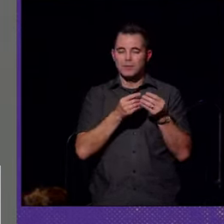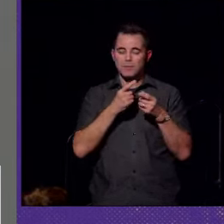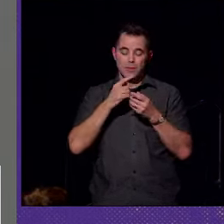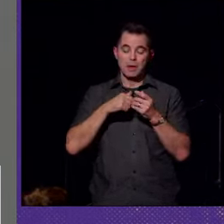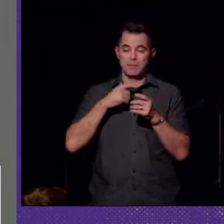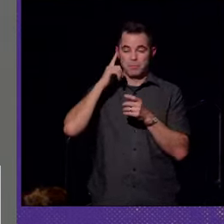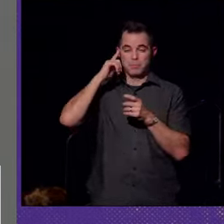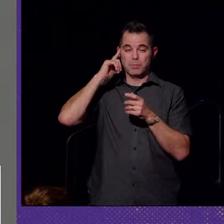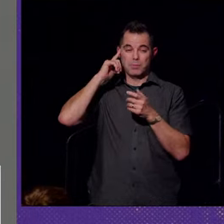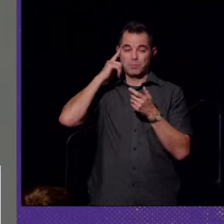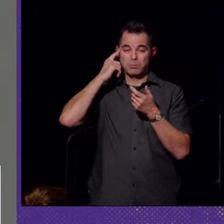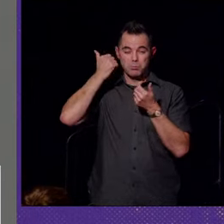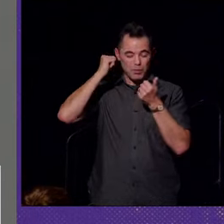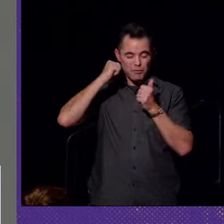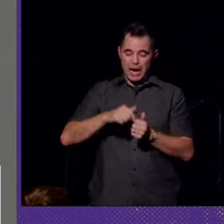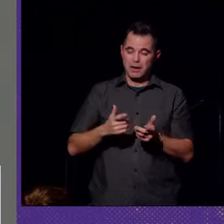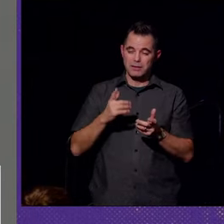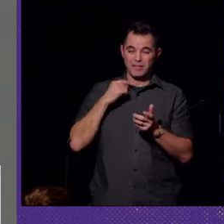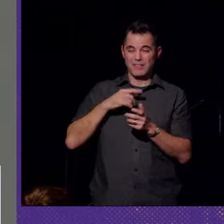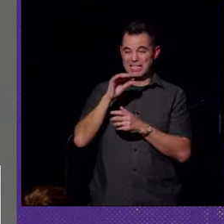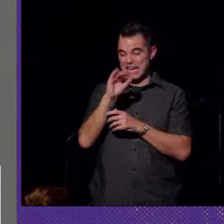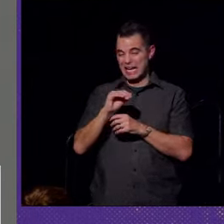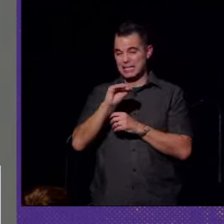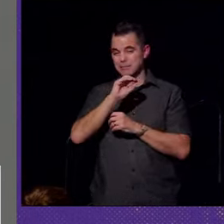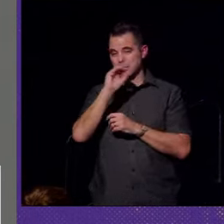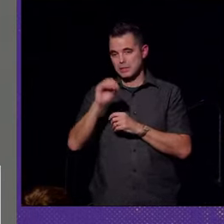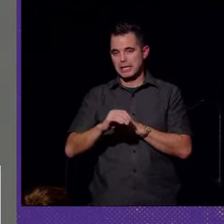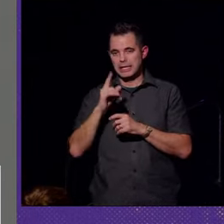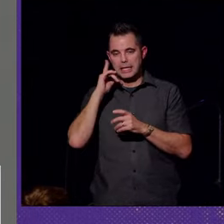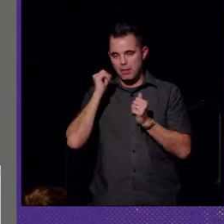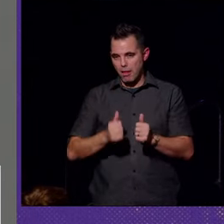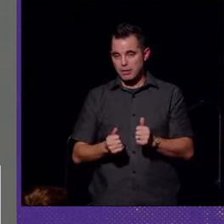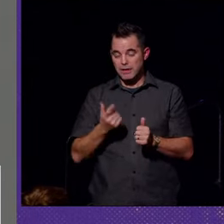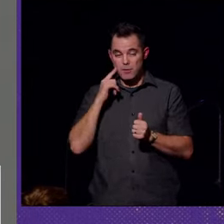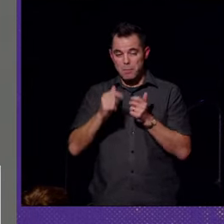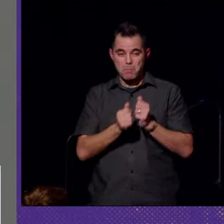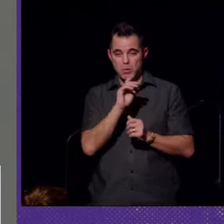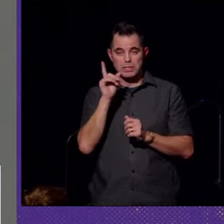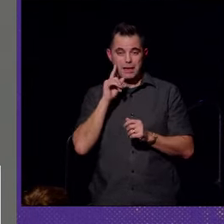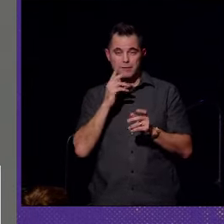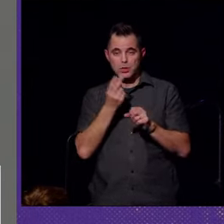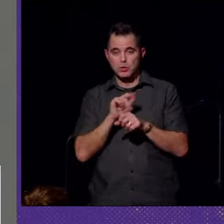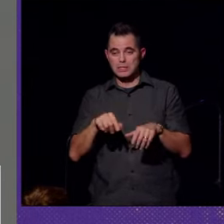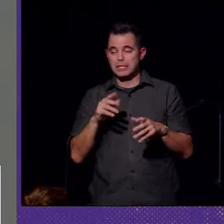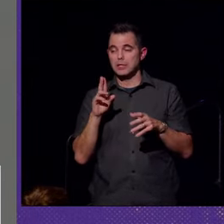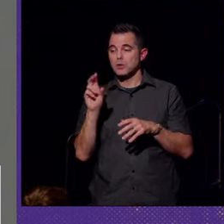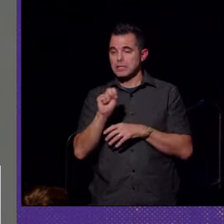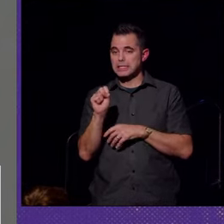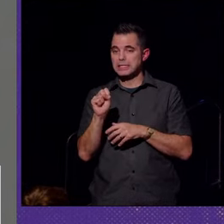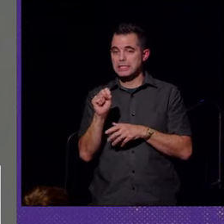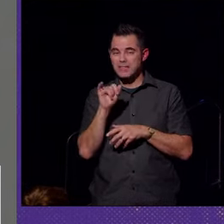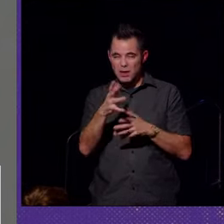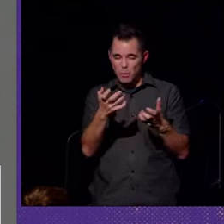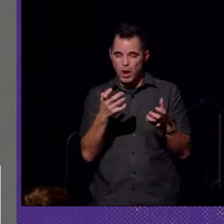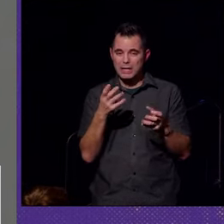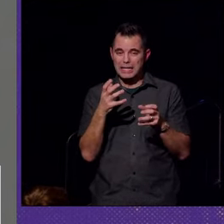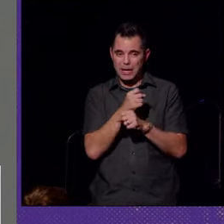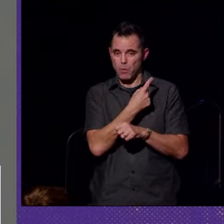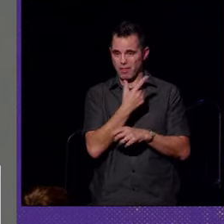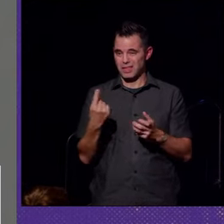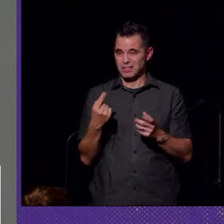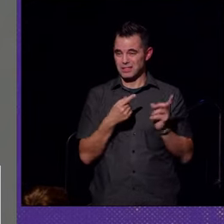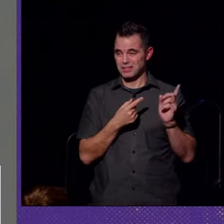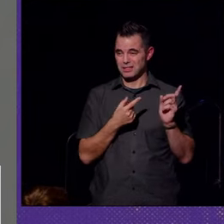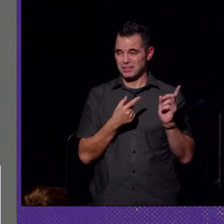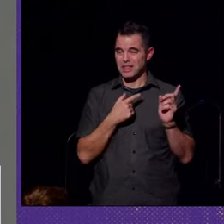deafness. So I have 98% hearing loss. And for most deaf users in the United States, even if they wanted to get one of